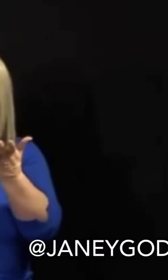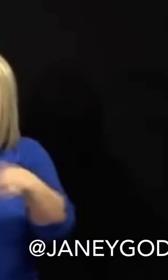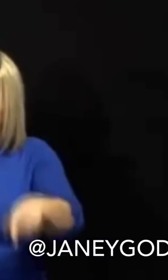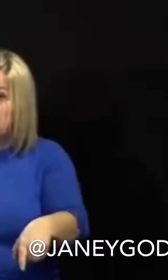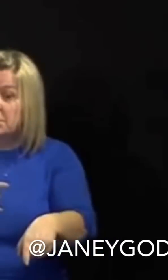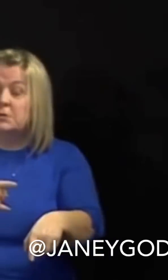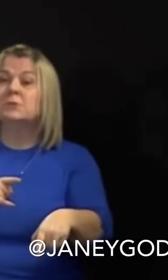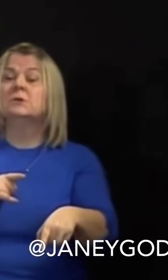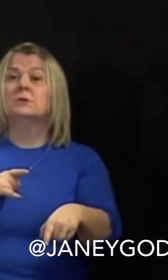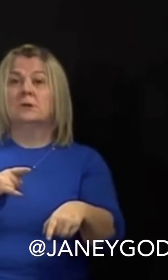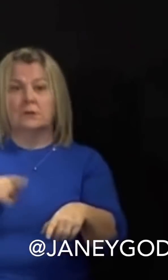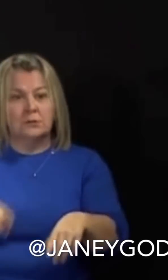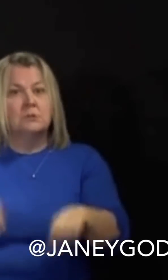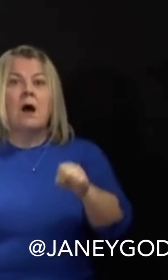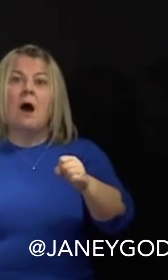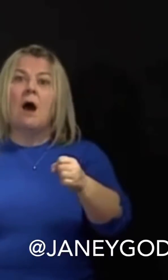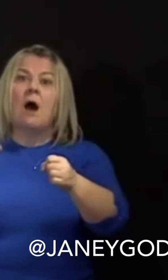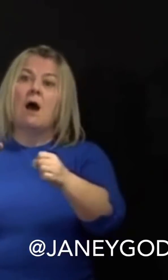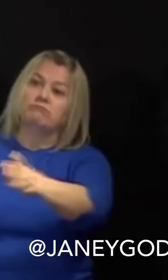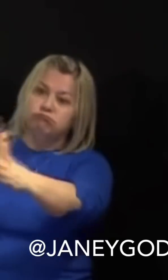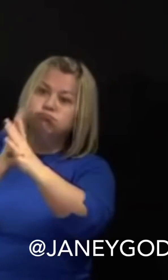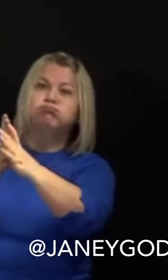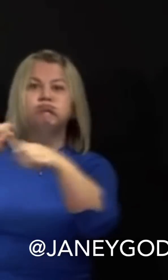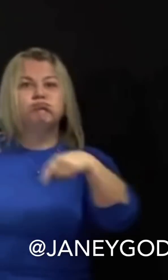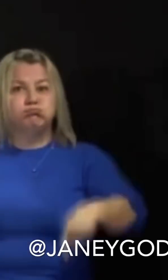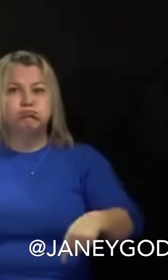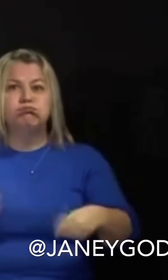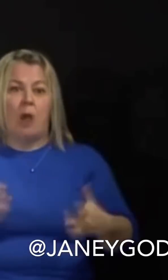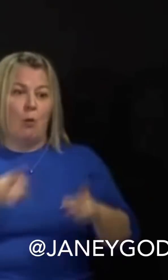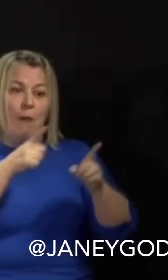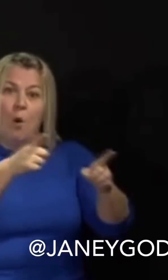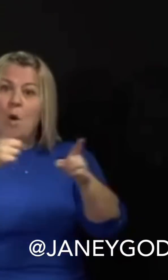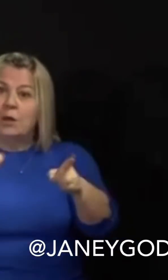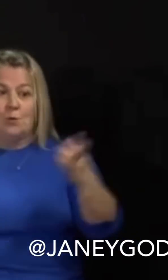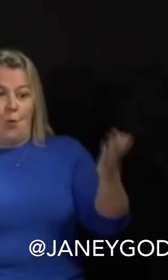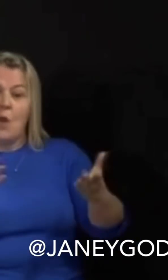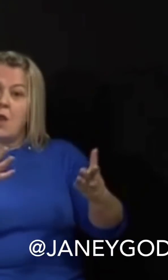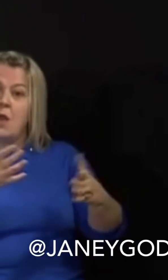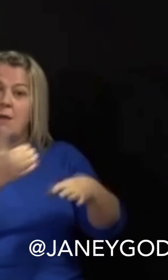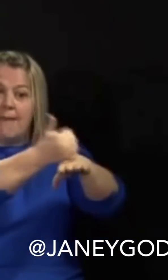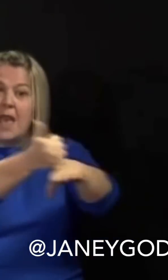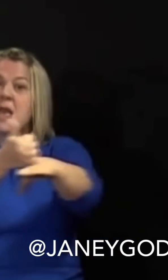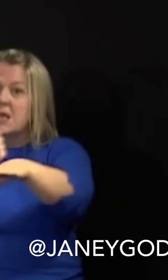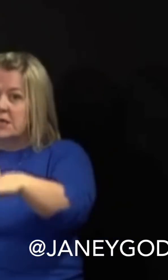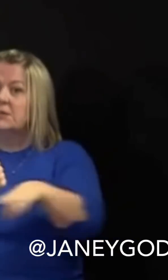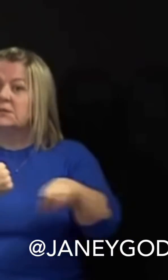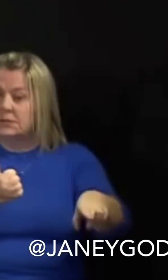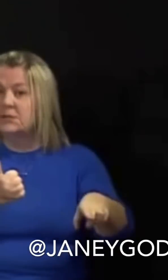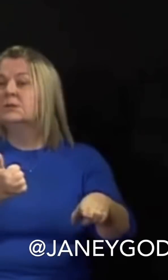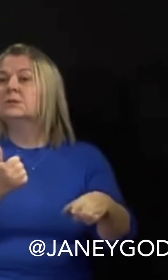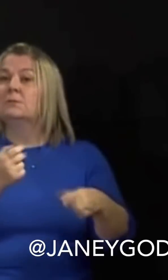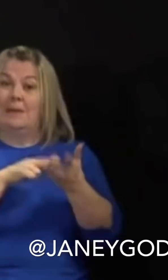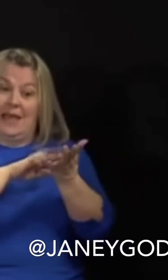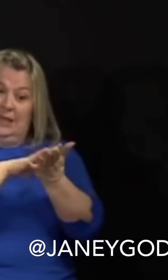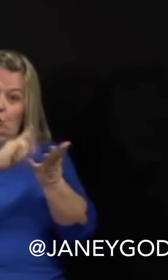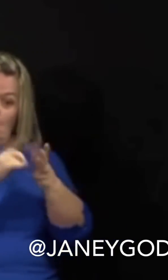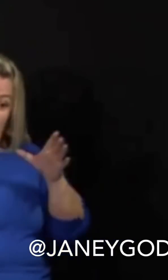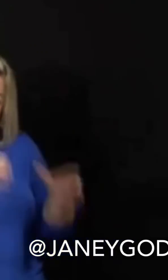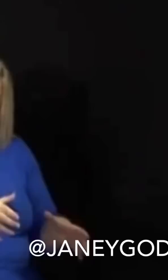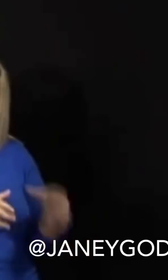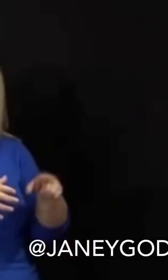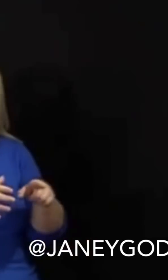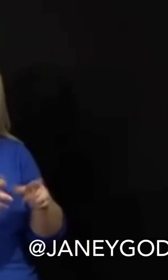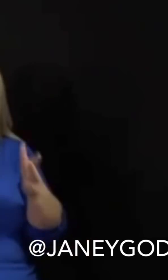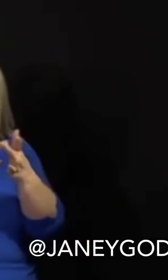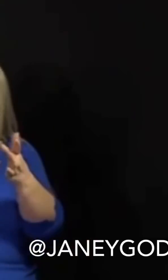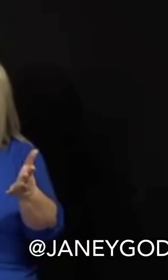her. And she was wearing those flesh-coloured leggings on the bottom, and for a minute, I thought she was naked. But it turns out it was flesh leggings. So if you see that